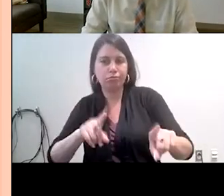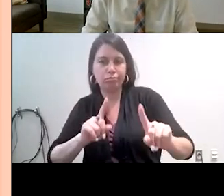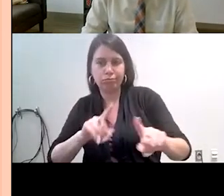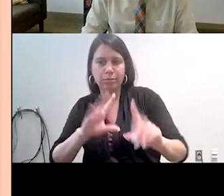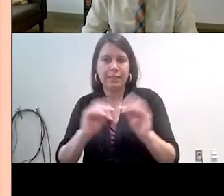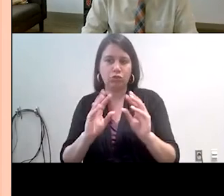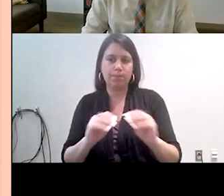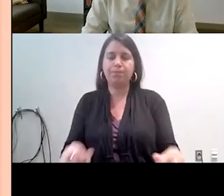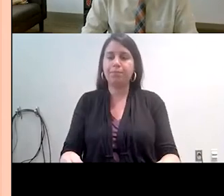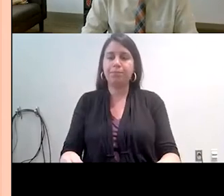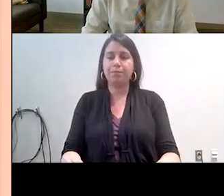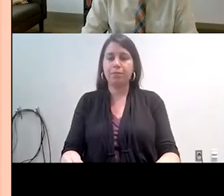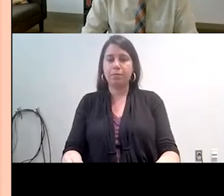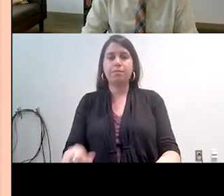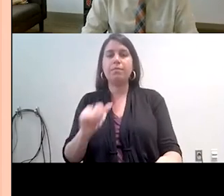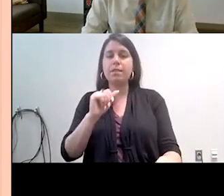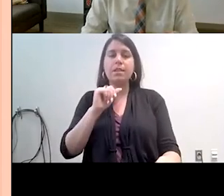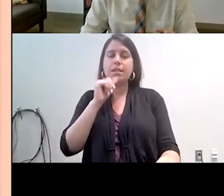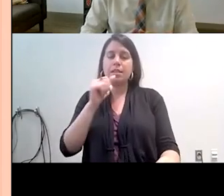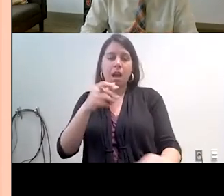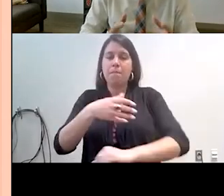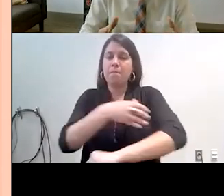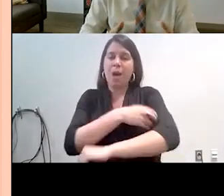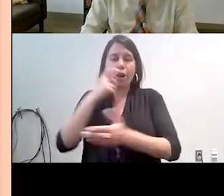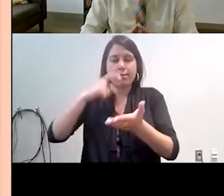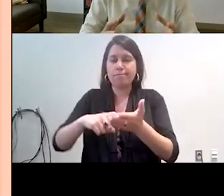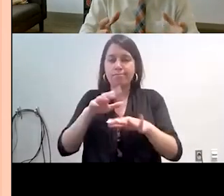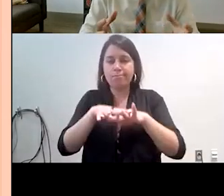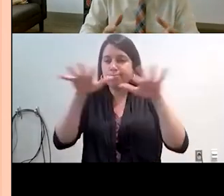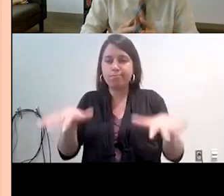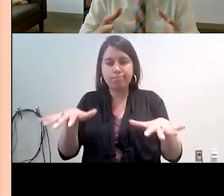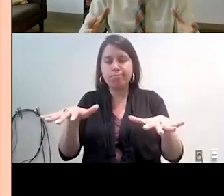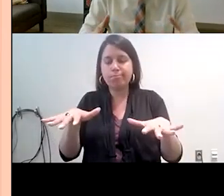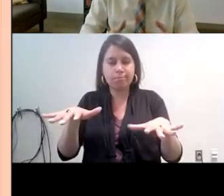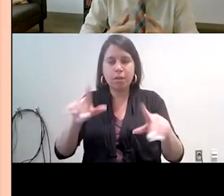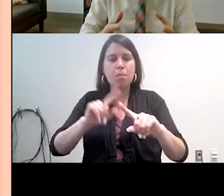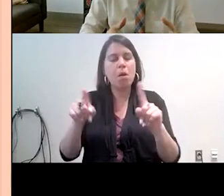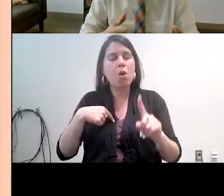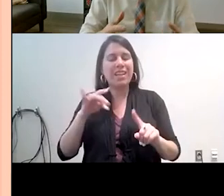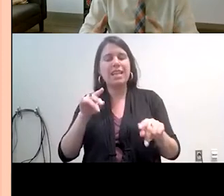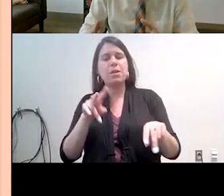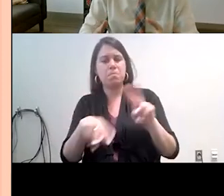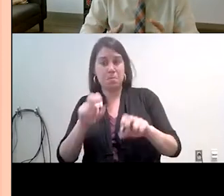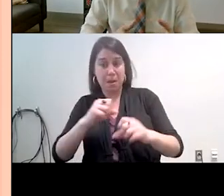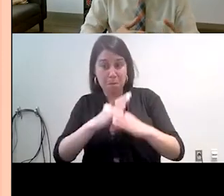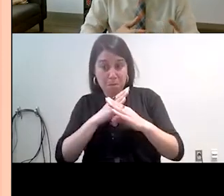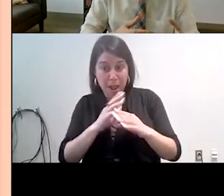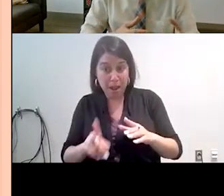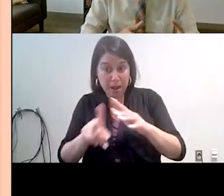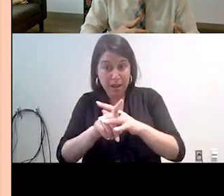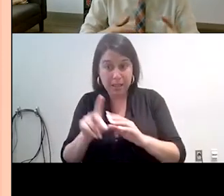Like I said, we were not powered to detect differences, although we were trying to see could we prevent incident or recurrent